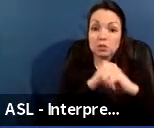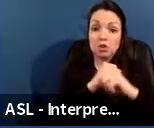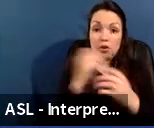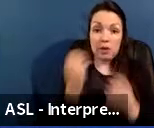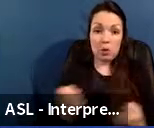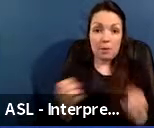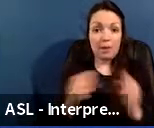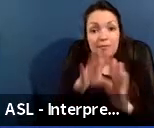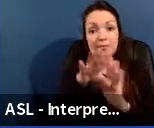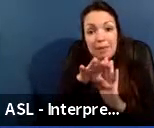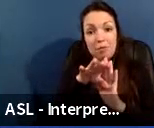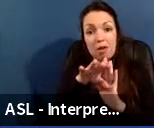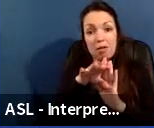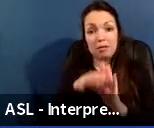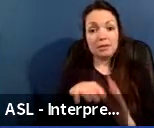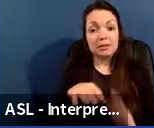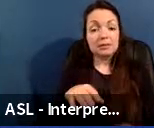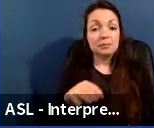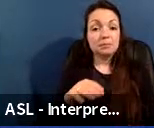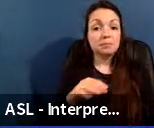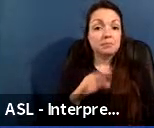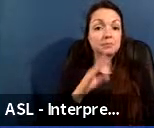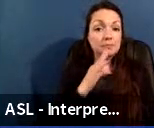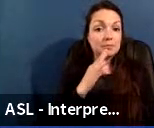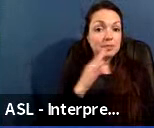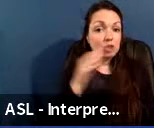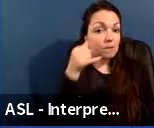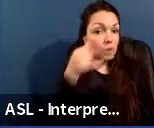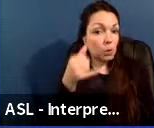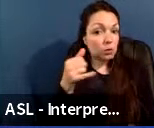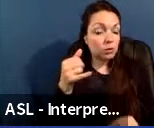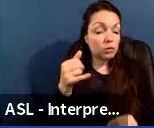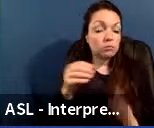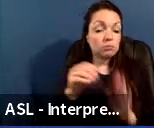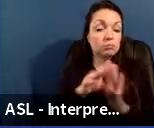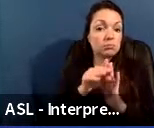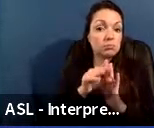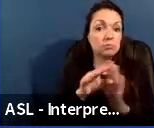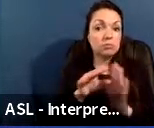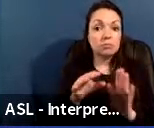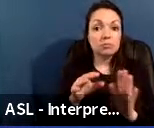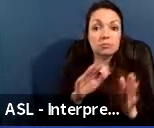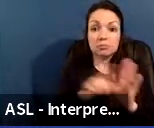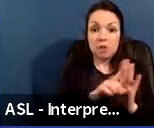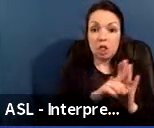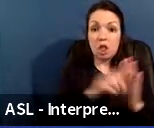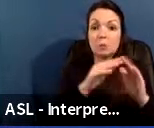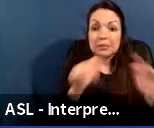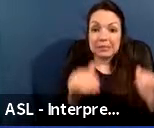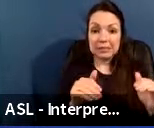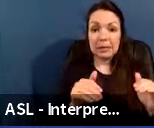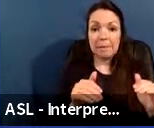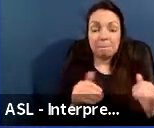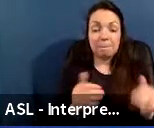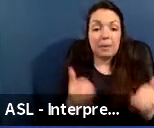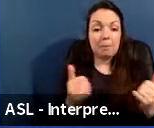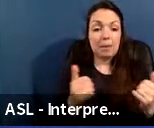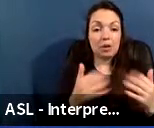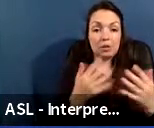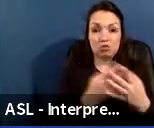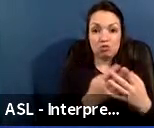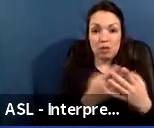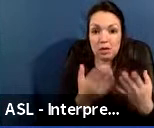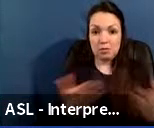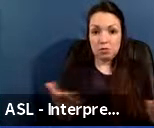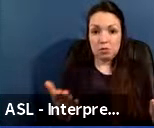cameras, intercom phones, alarm systems, and modernized screening equipment. These next three categories